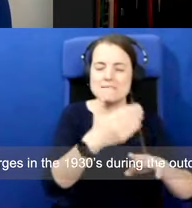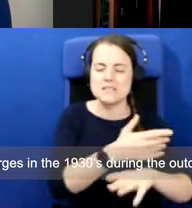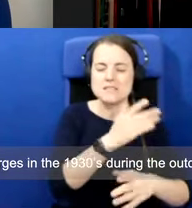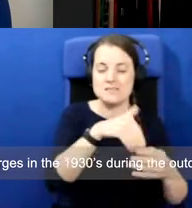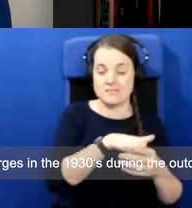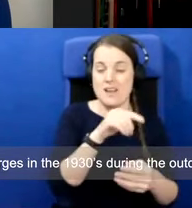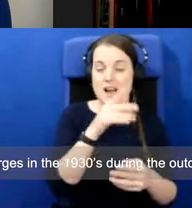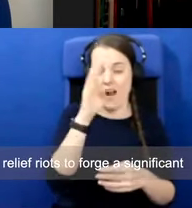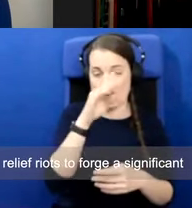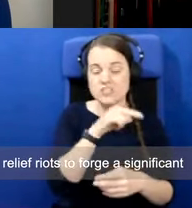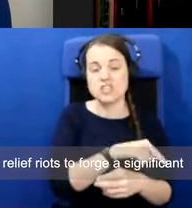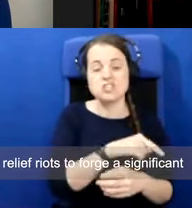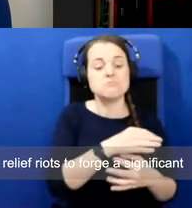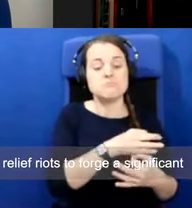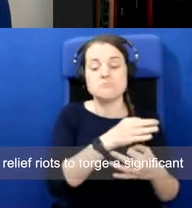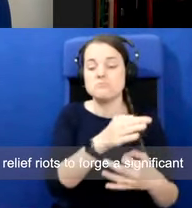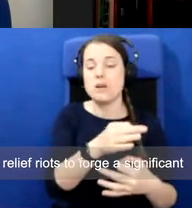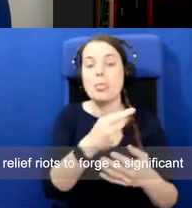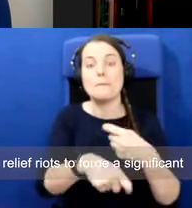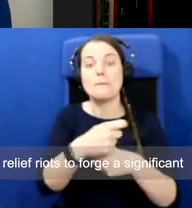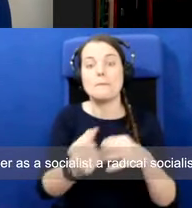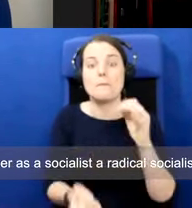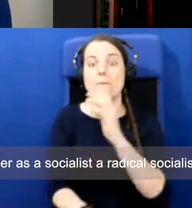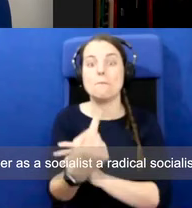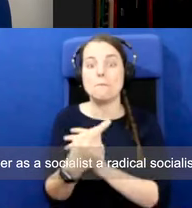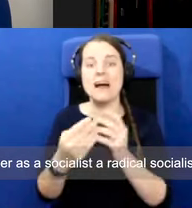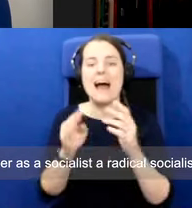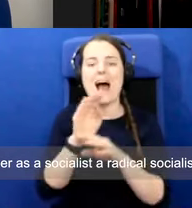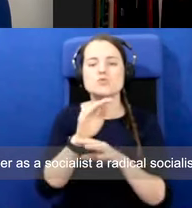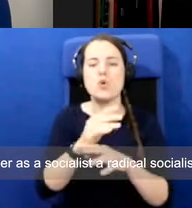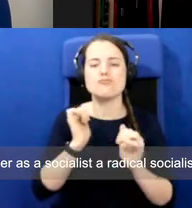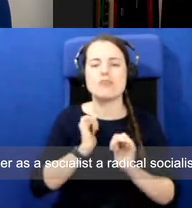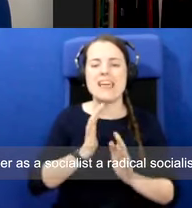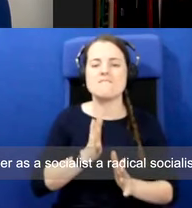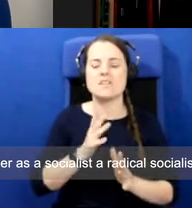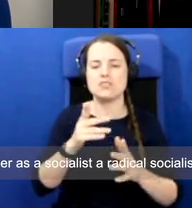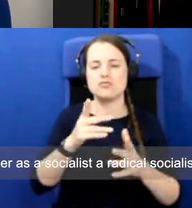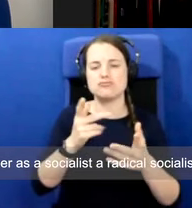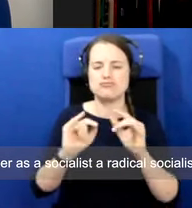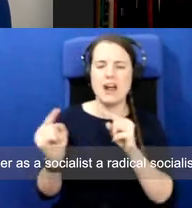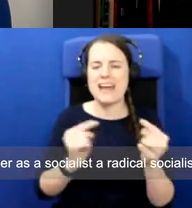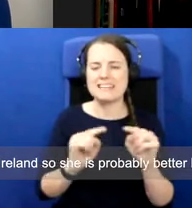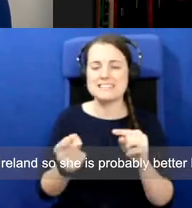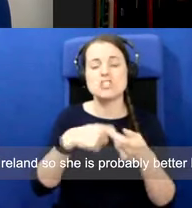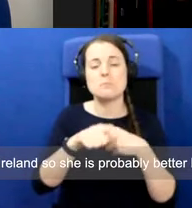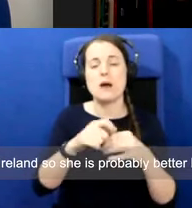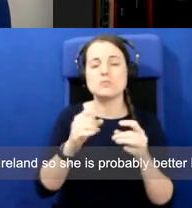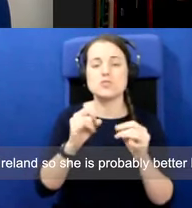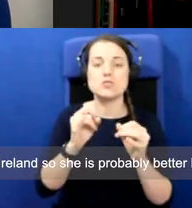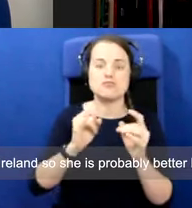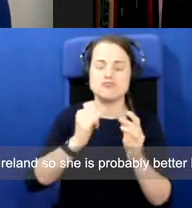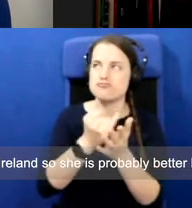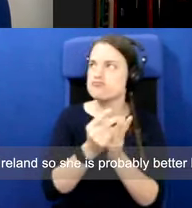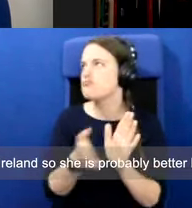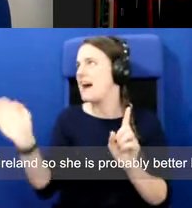emerges in the 1930s during the outdoor relief riots to forge a significant career as a socialist, a radical socialist